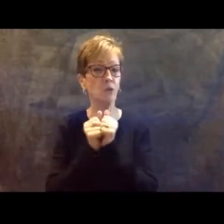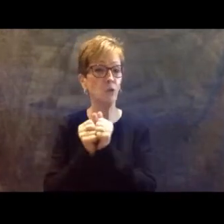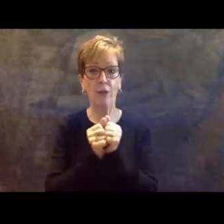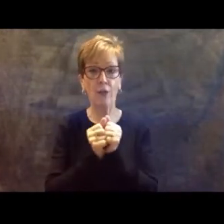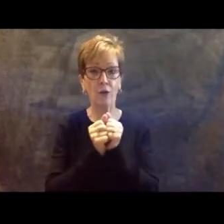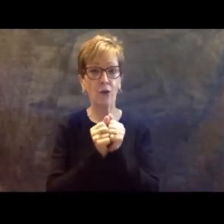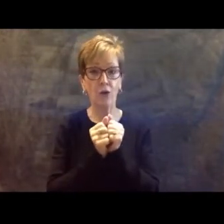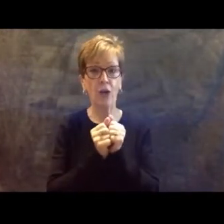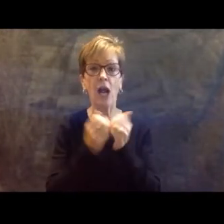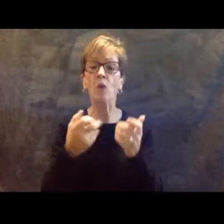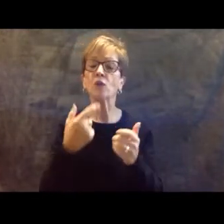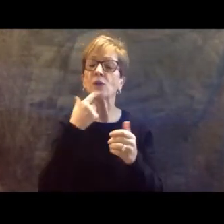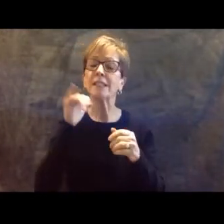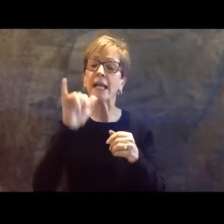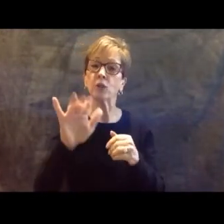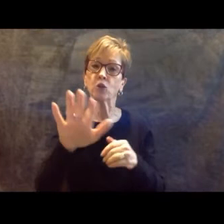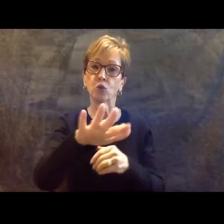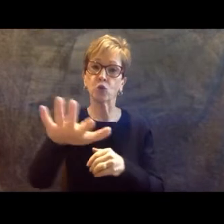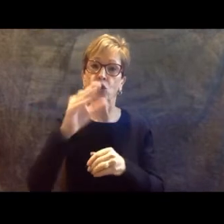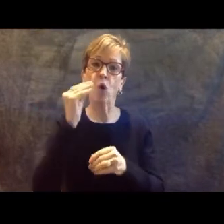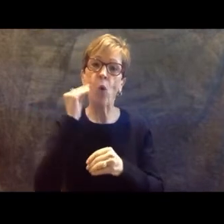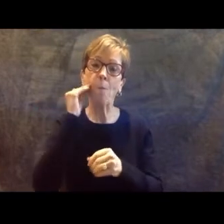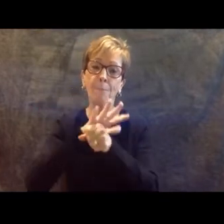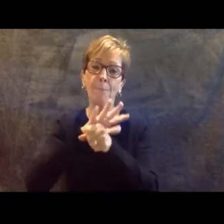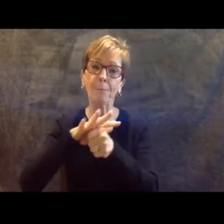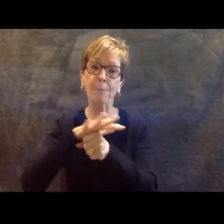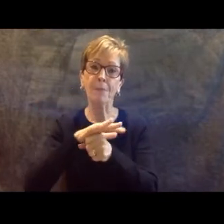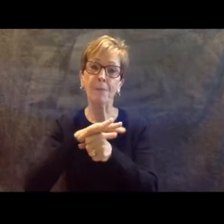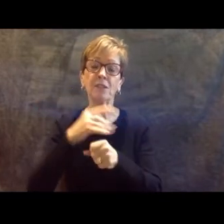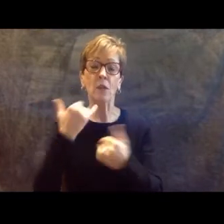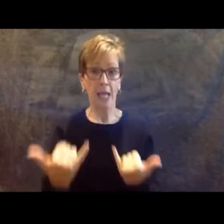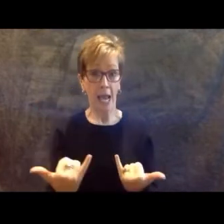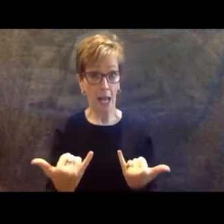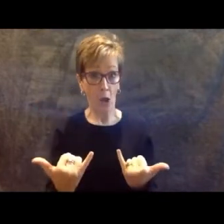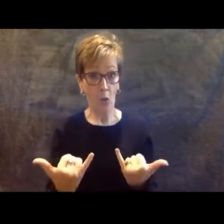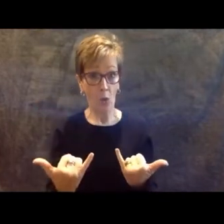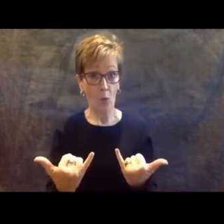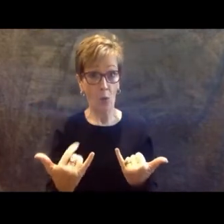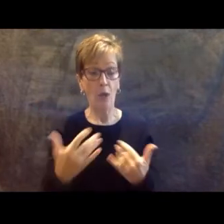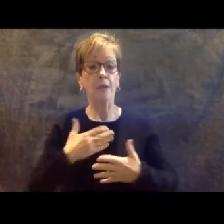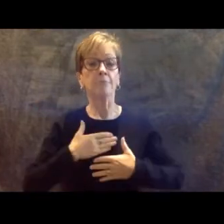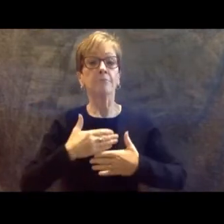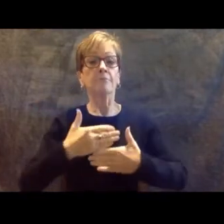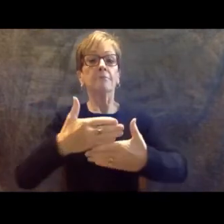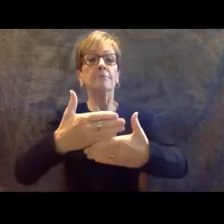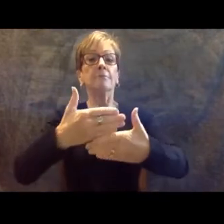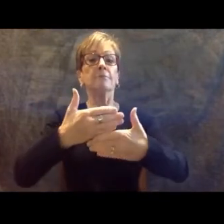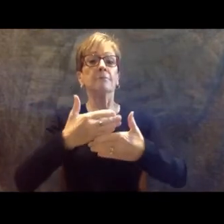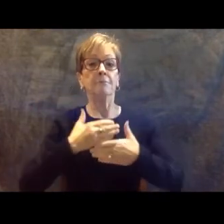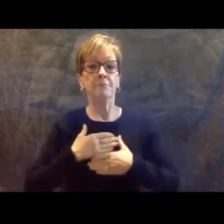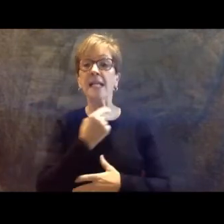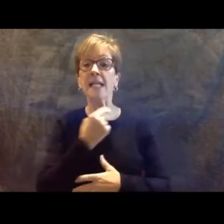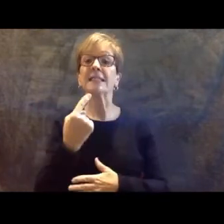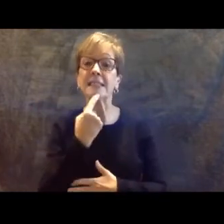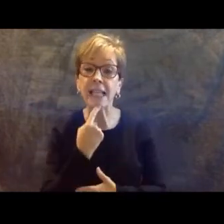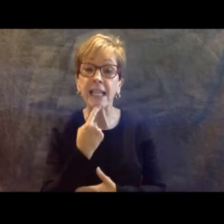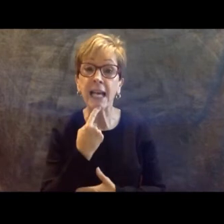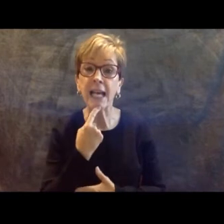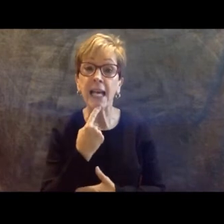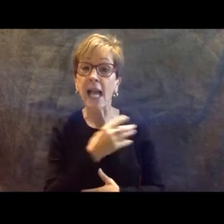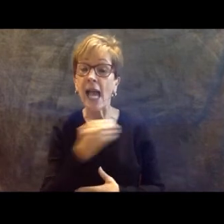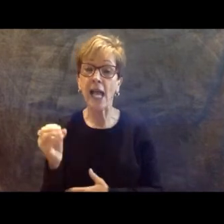place. So everybody take a deep breath, say it, and own it.